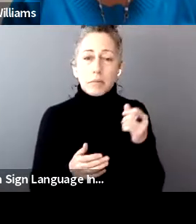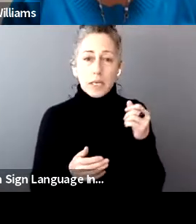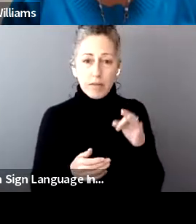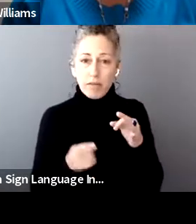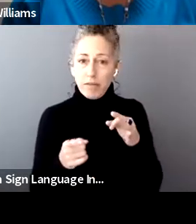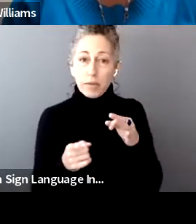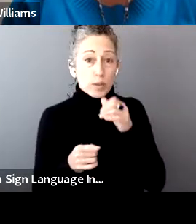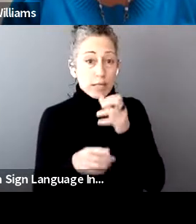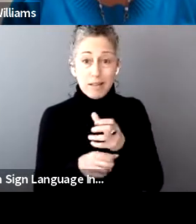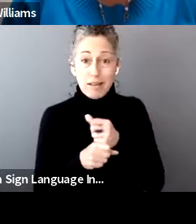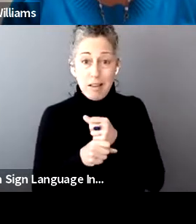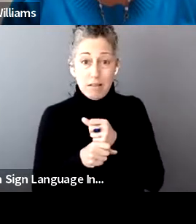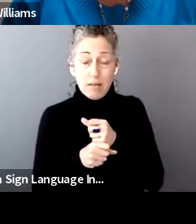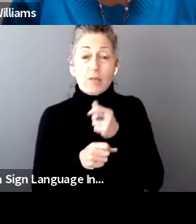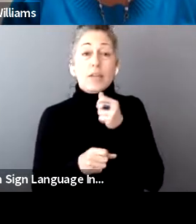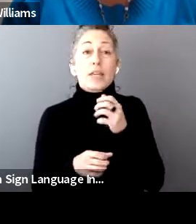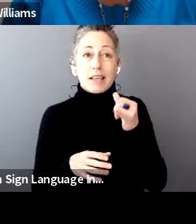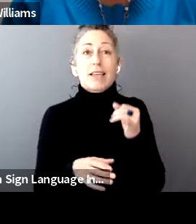return, you won't hold that money back.